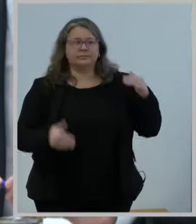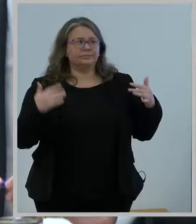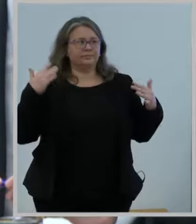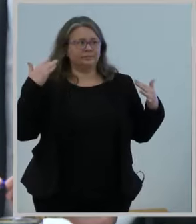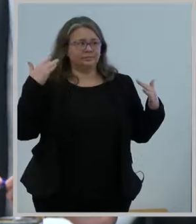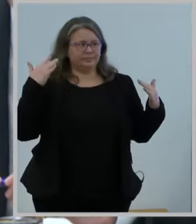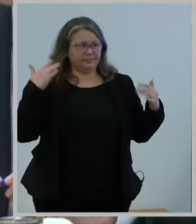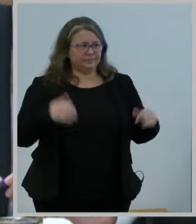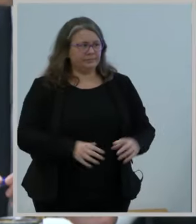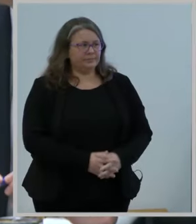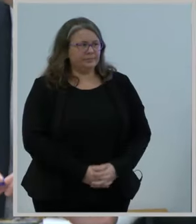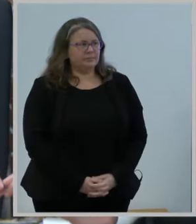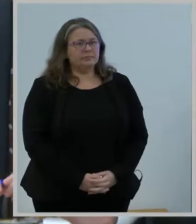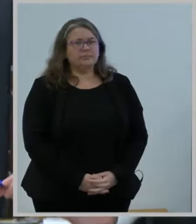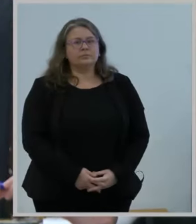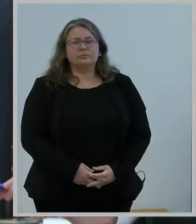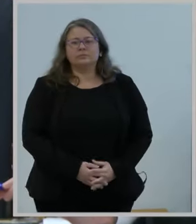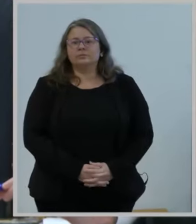will give the introduction.